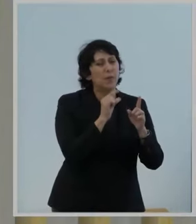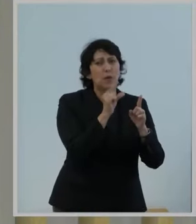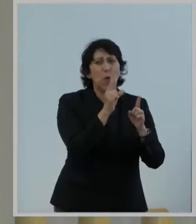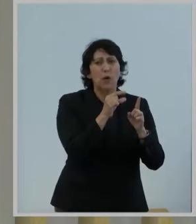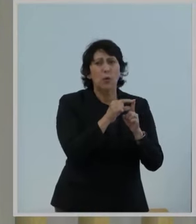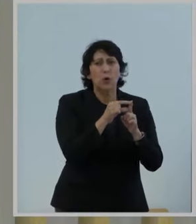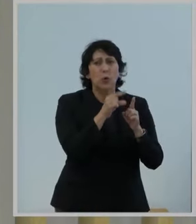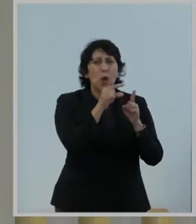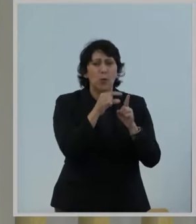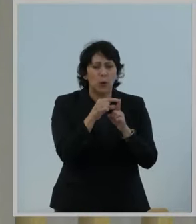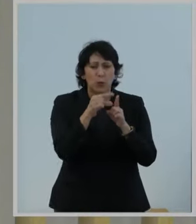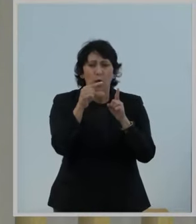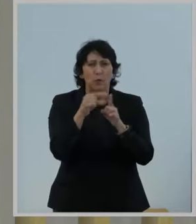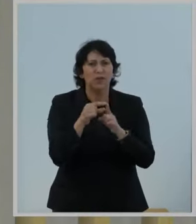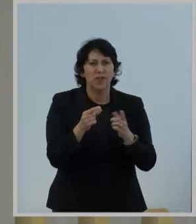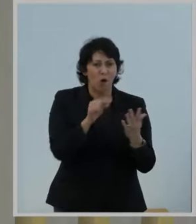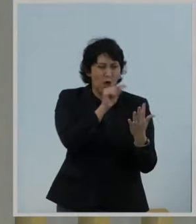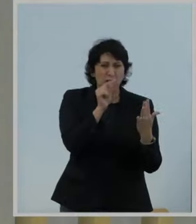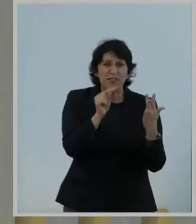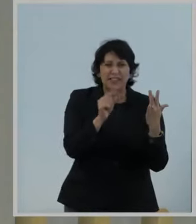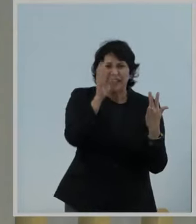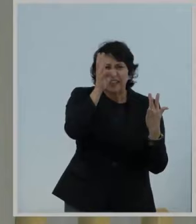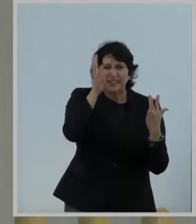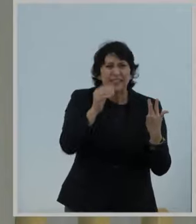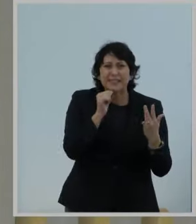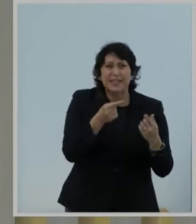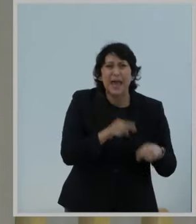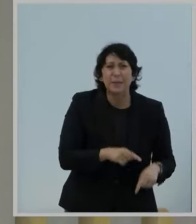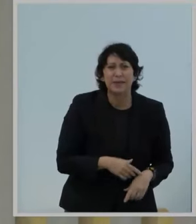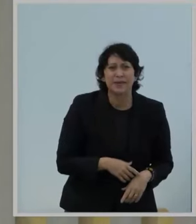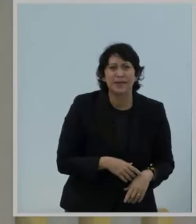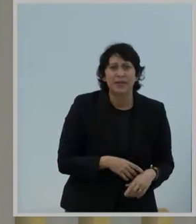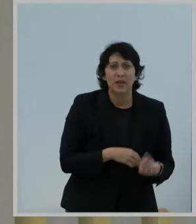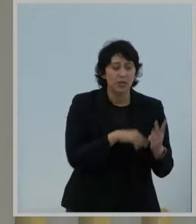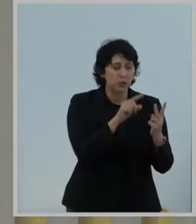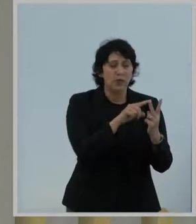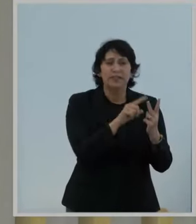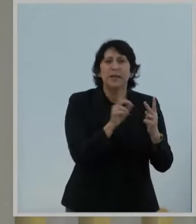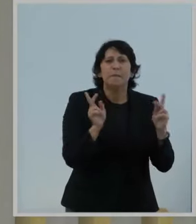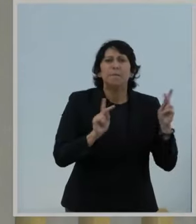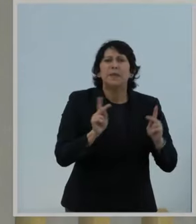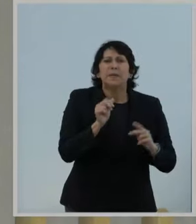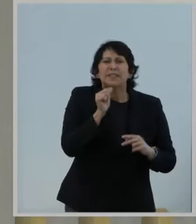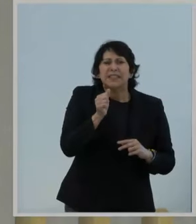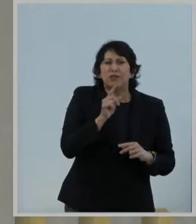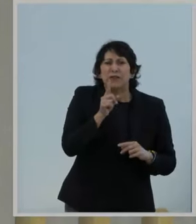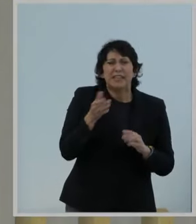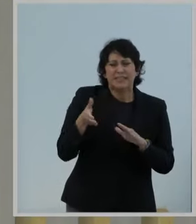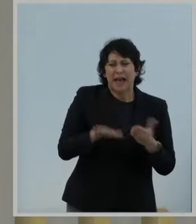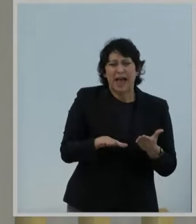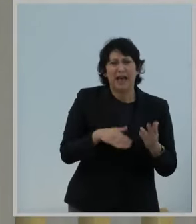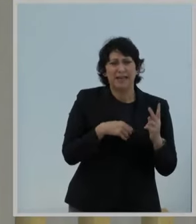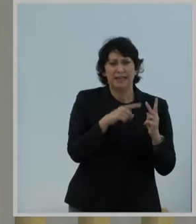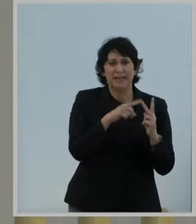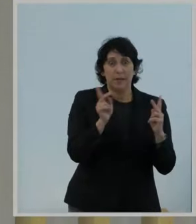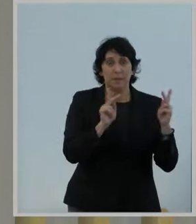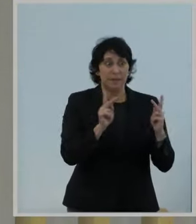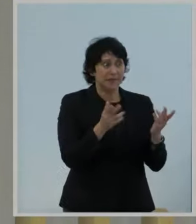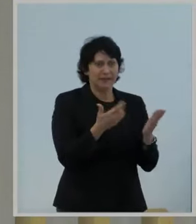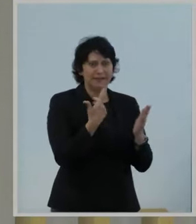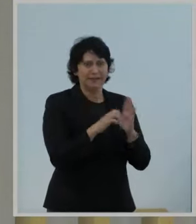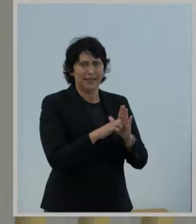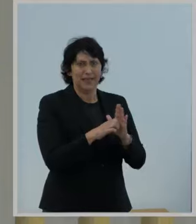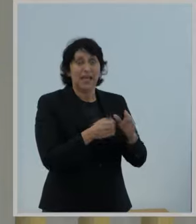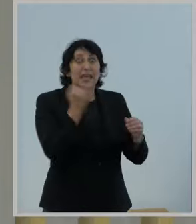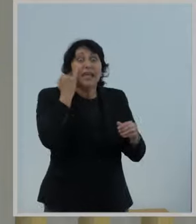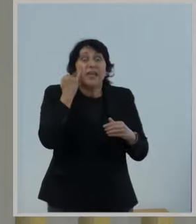of this happened. Next, people didn't die. This one really shouldn't need too many examples. People claimed that ending Title II